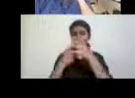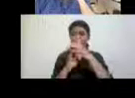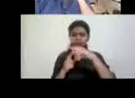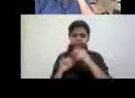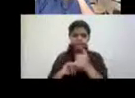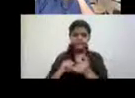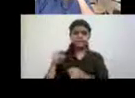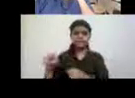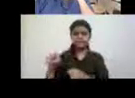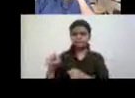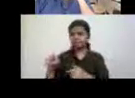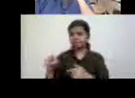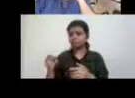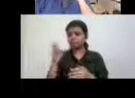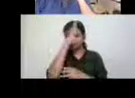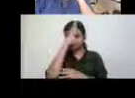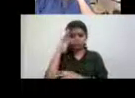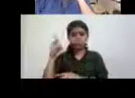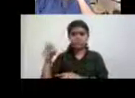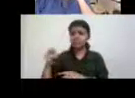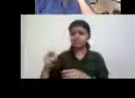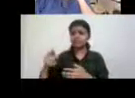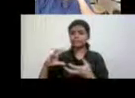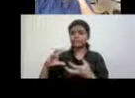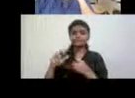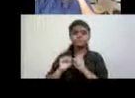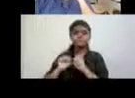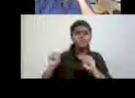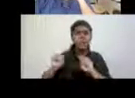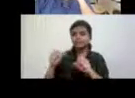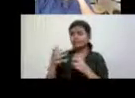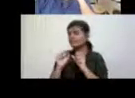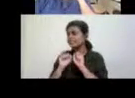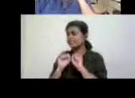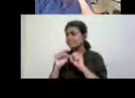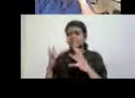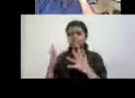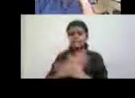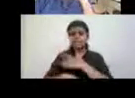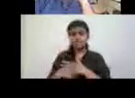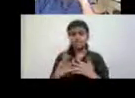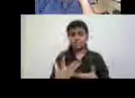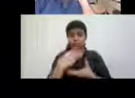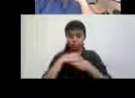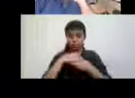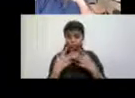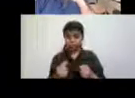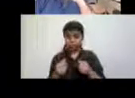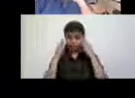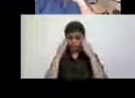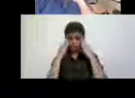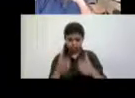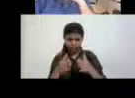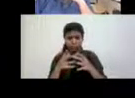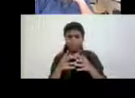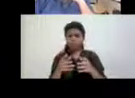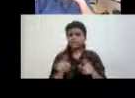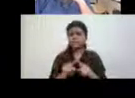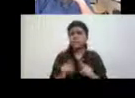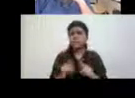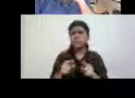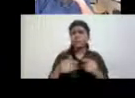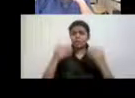because the academy is entrenched in a particular vision of disability, one so focused on its biological or medical